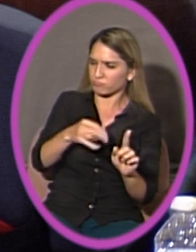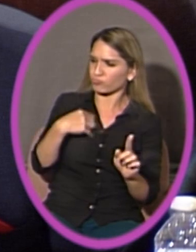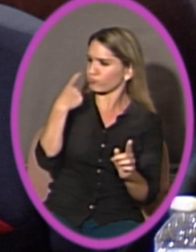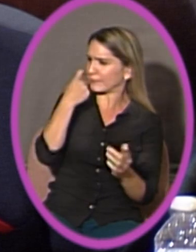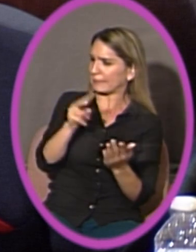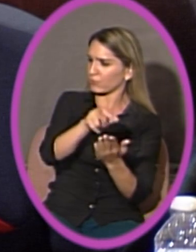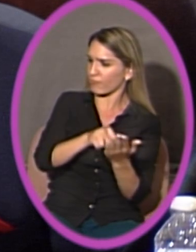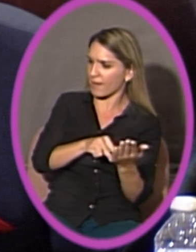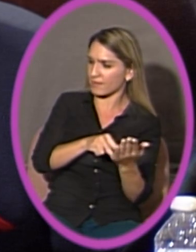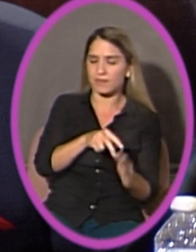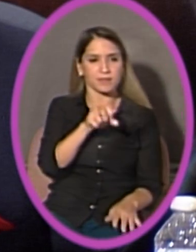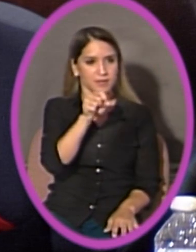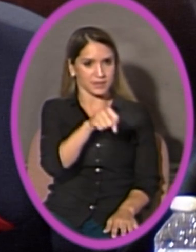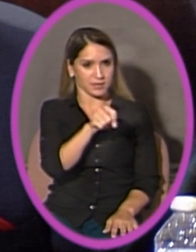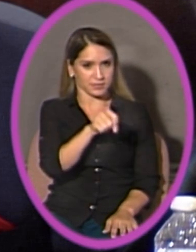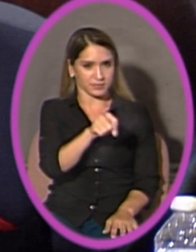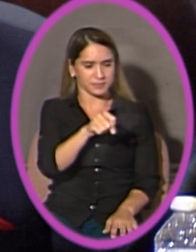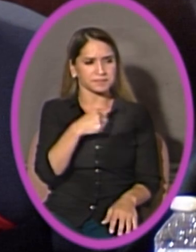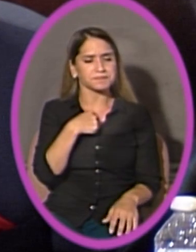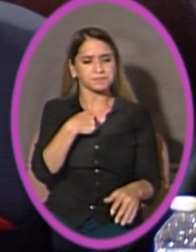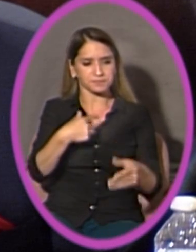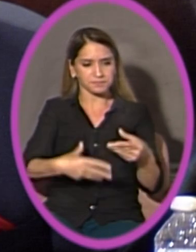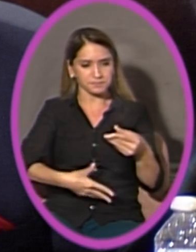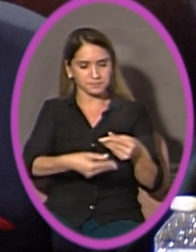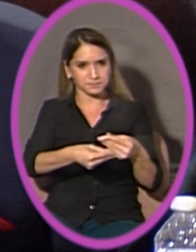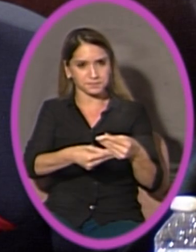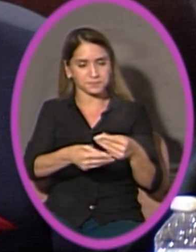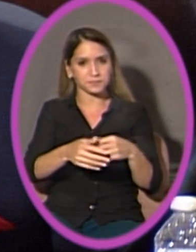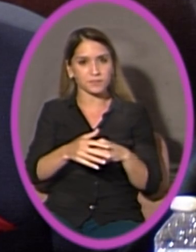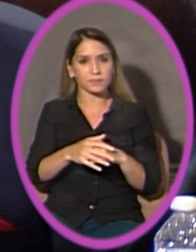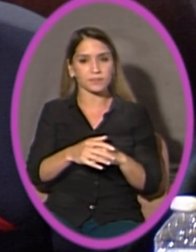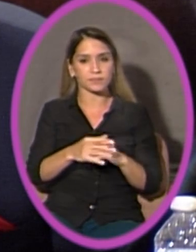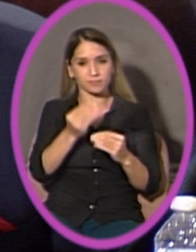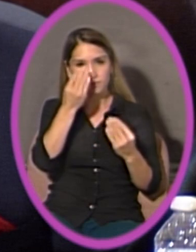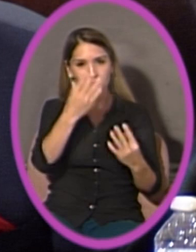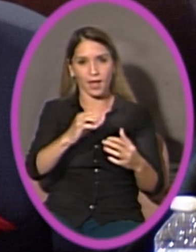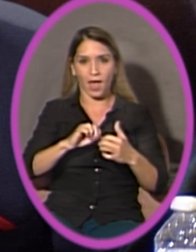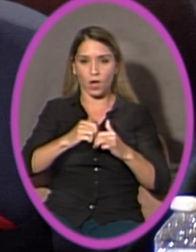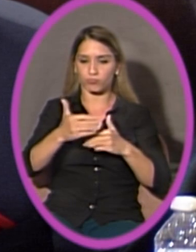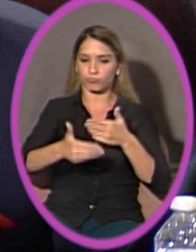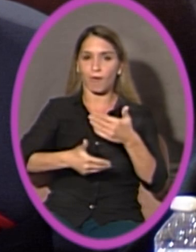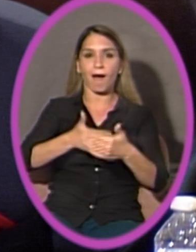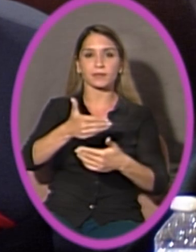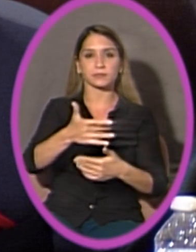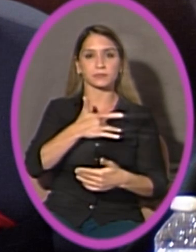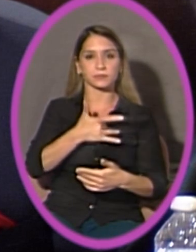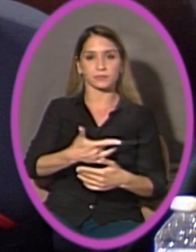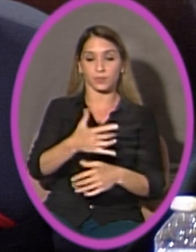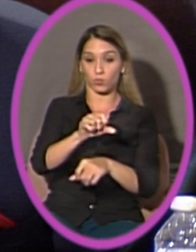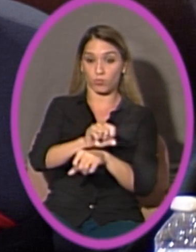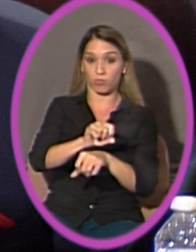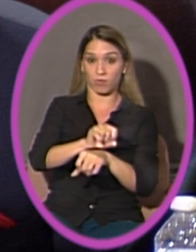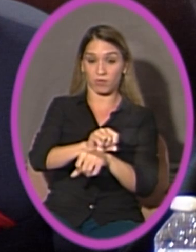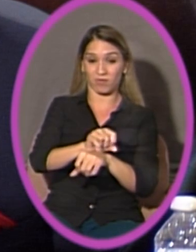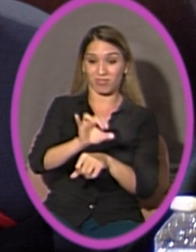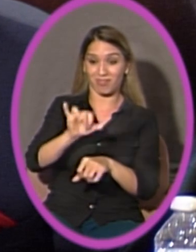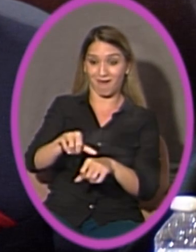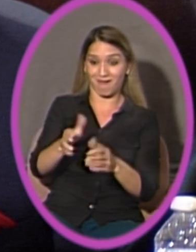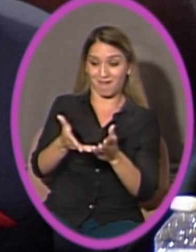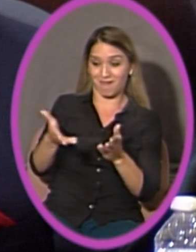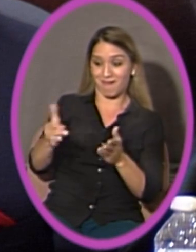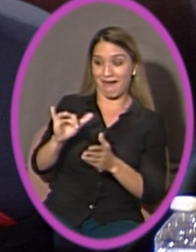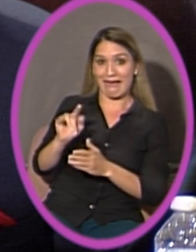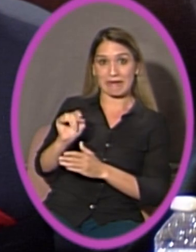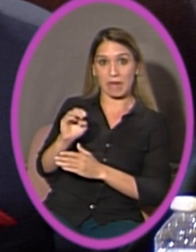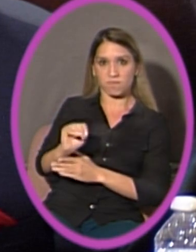And just for the record, just to tell you how the process will work, now that the item has been approved,